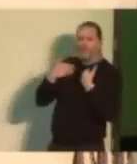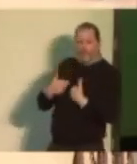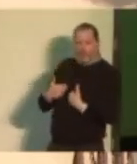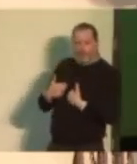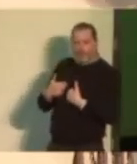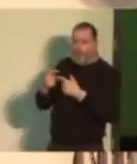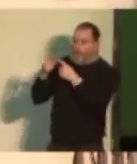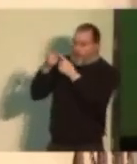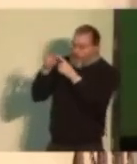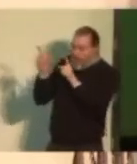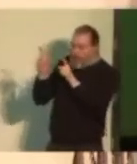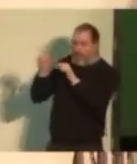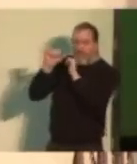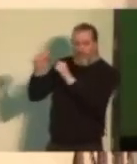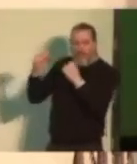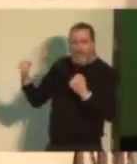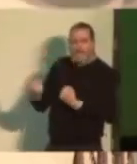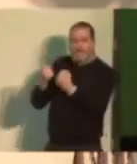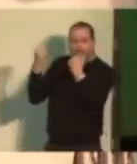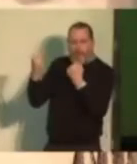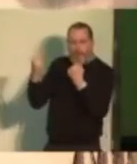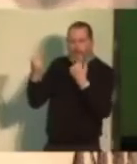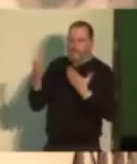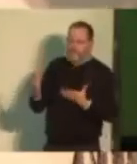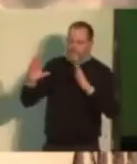and their power is ending.